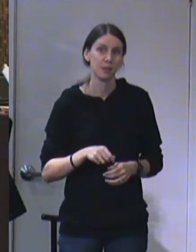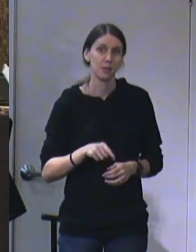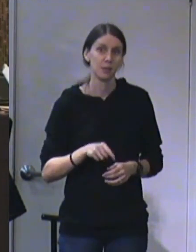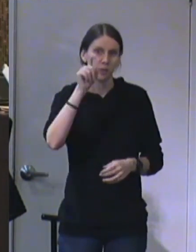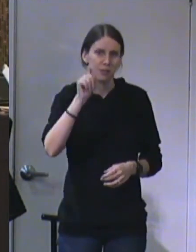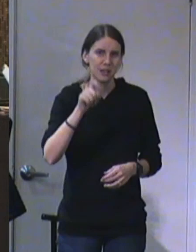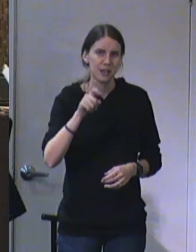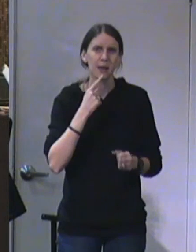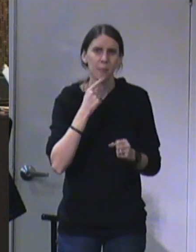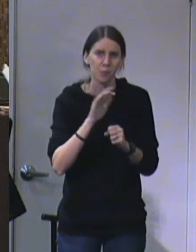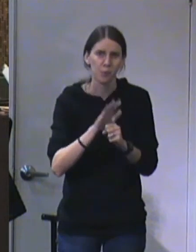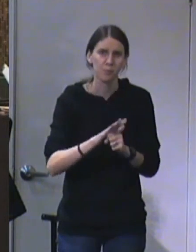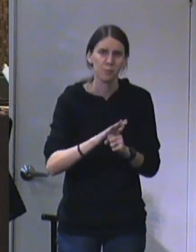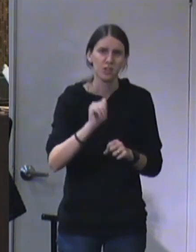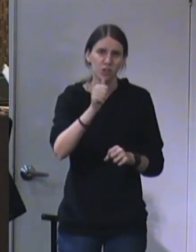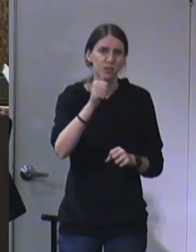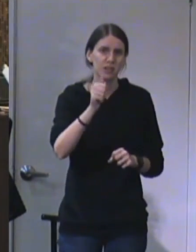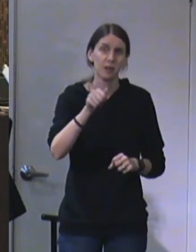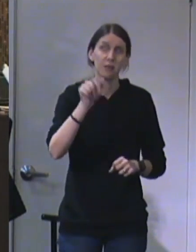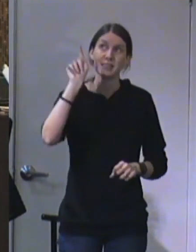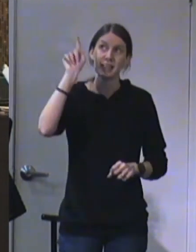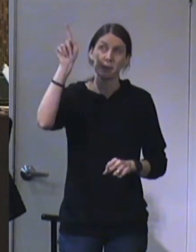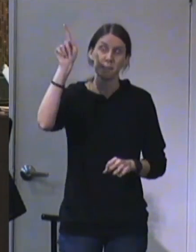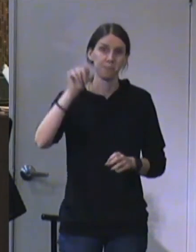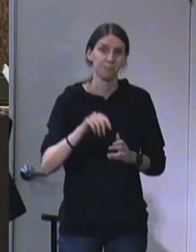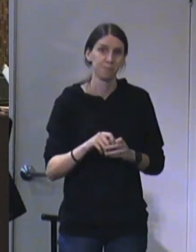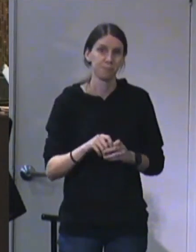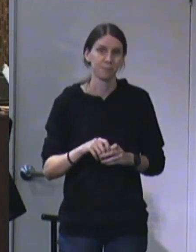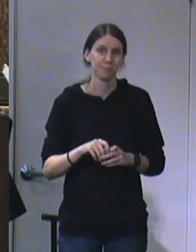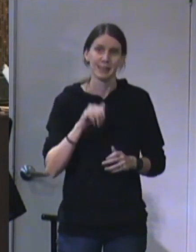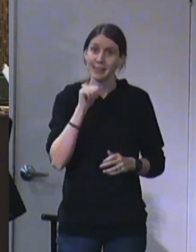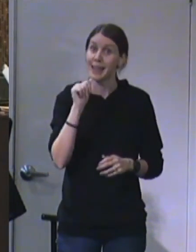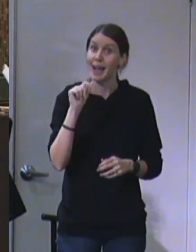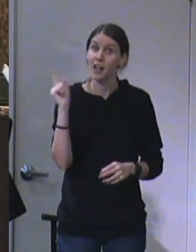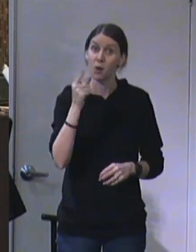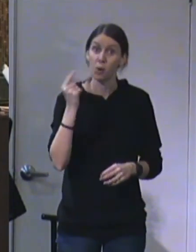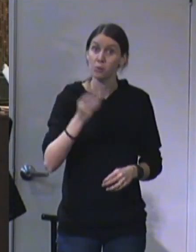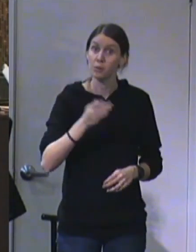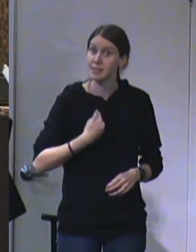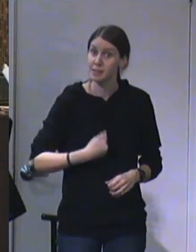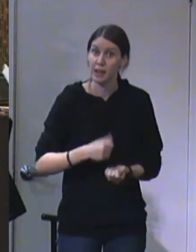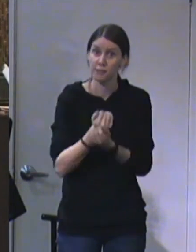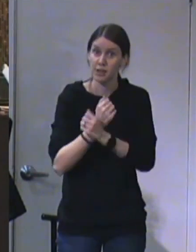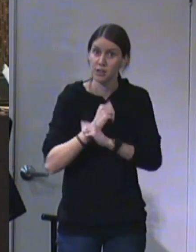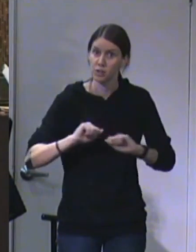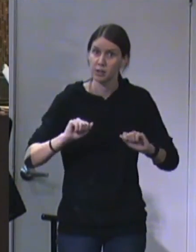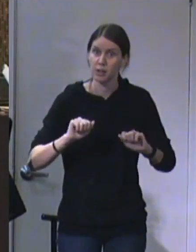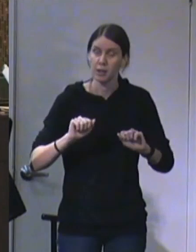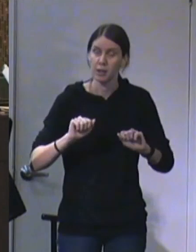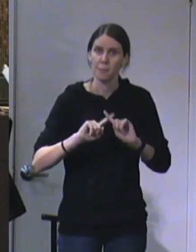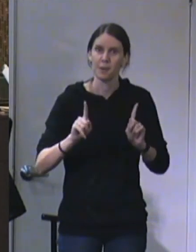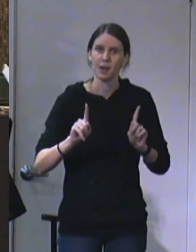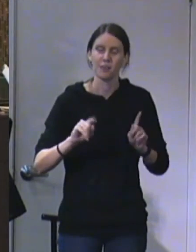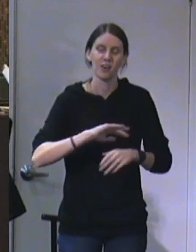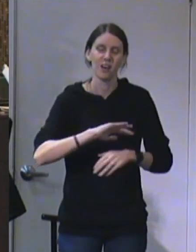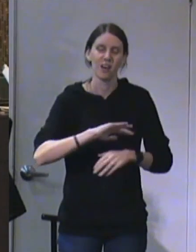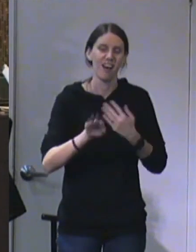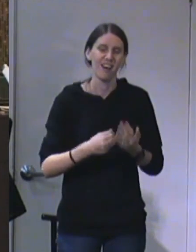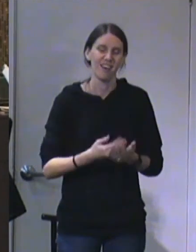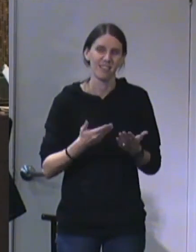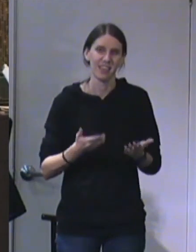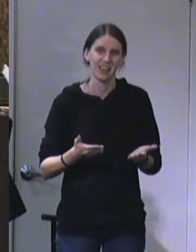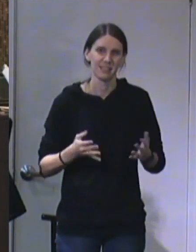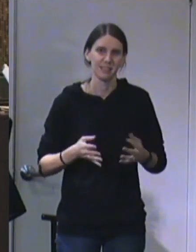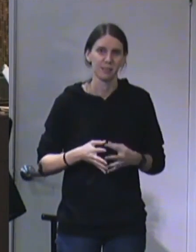you need to commit yourself to me. Not just for salvation, but for everything else in life.